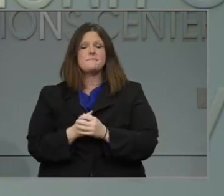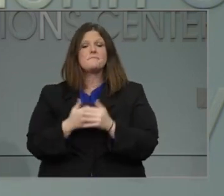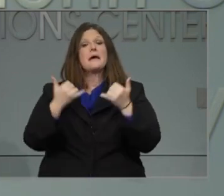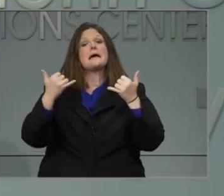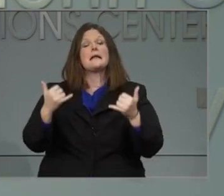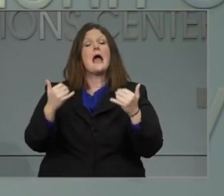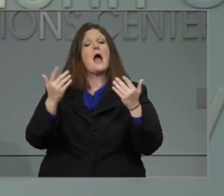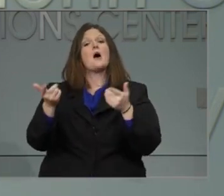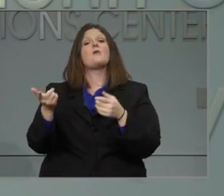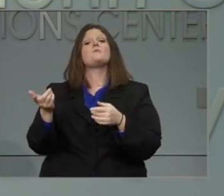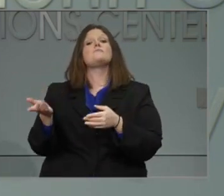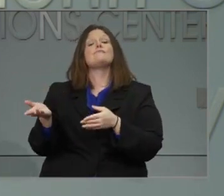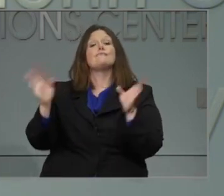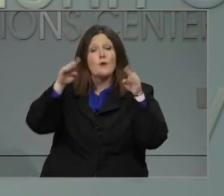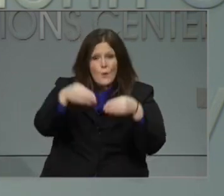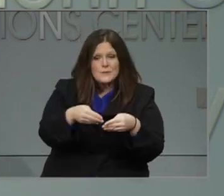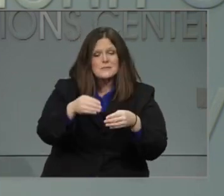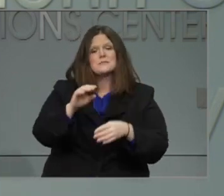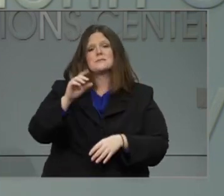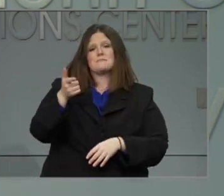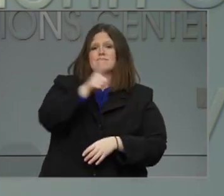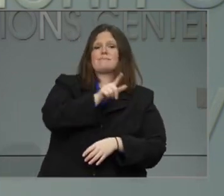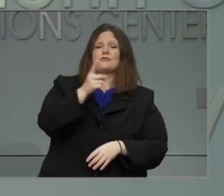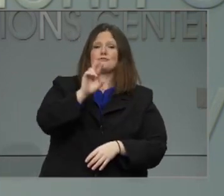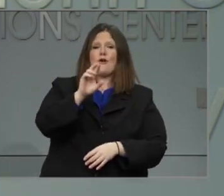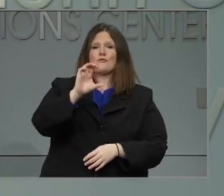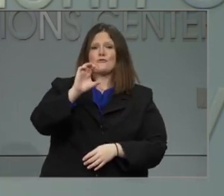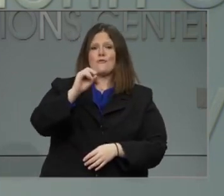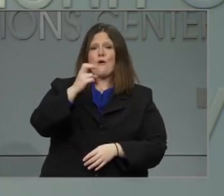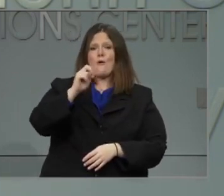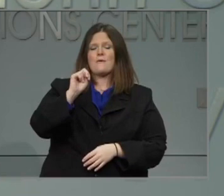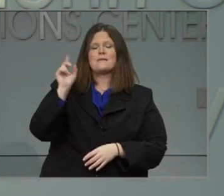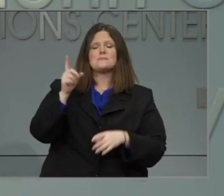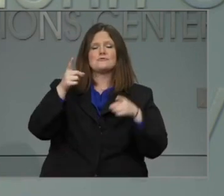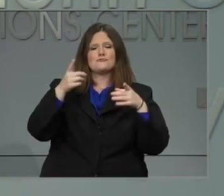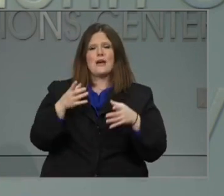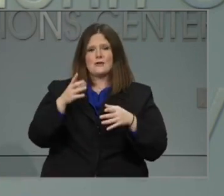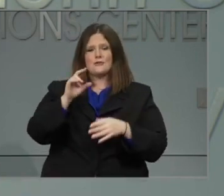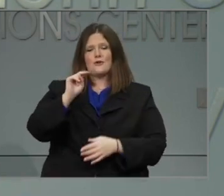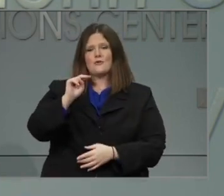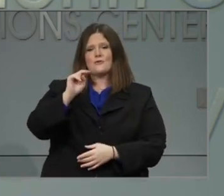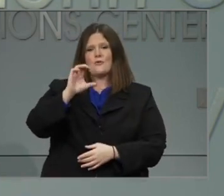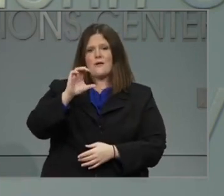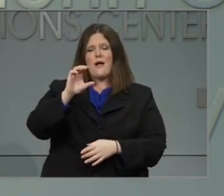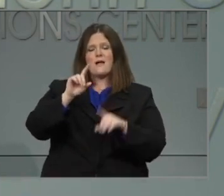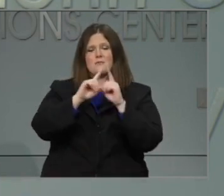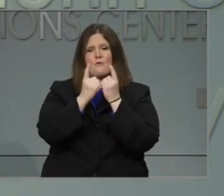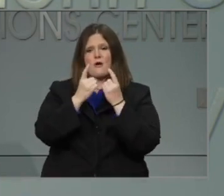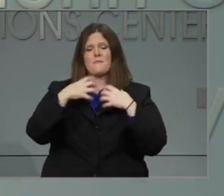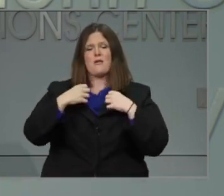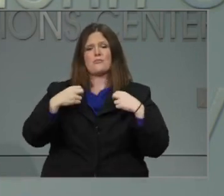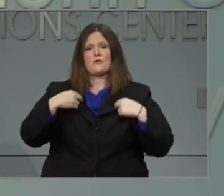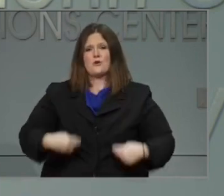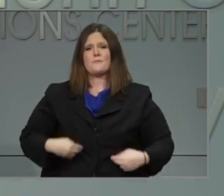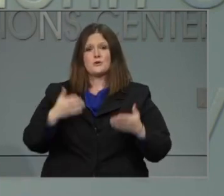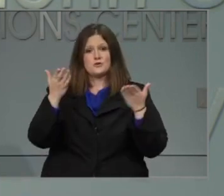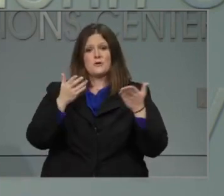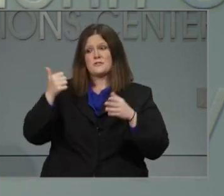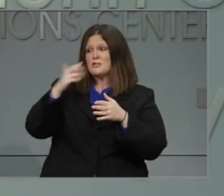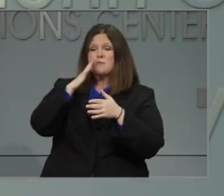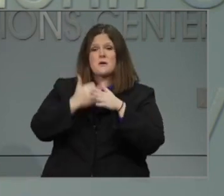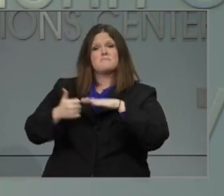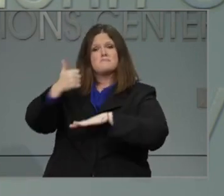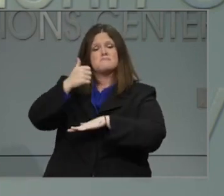trends and metrics from Dr. Mandy Cohen, our Secretary of the North Carolina Department of Health and Human Services. As she'll show,